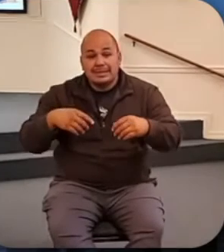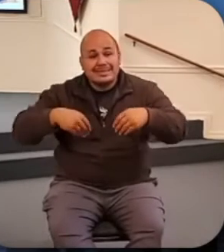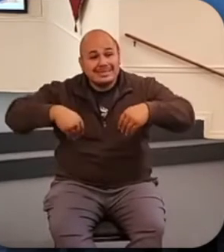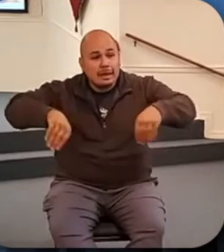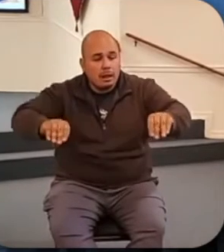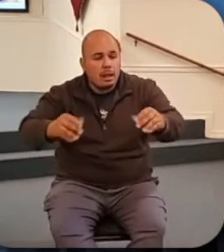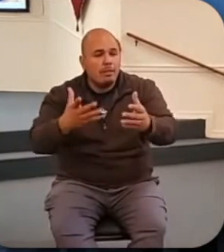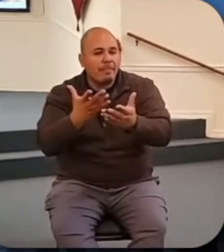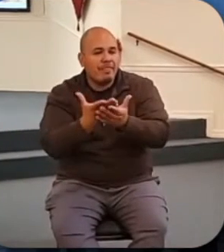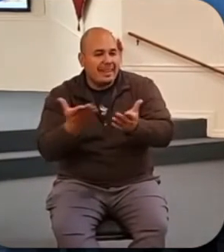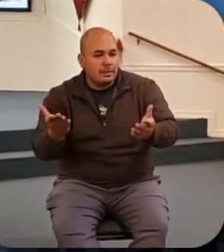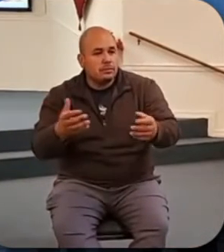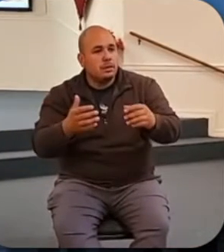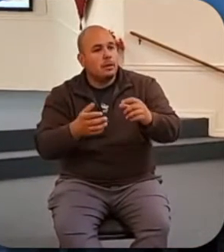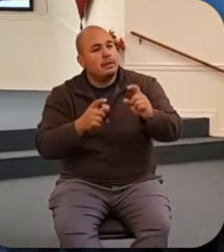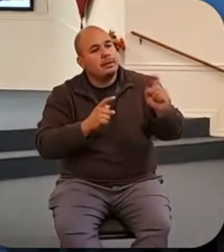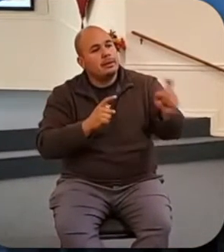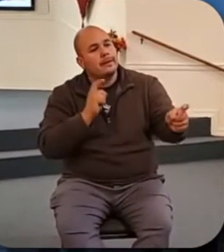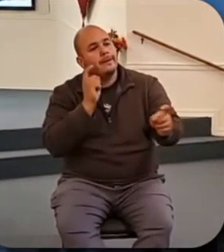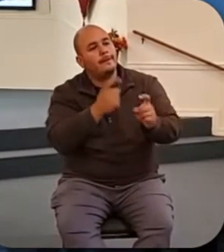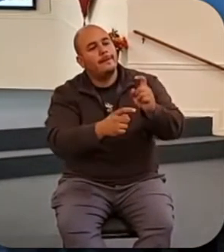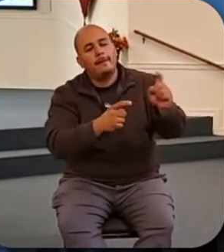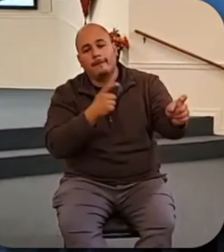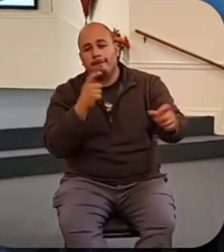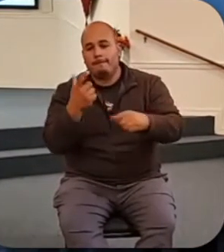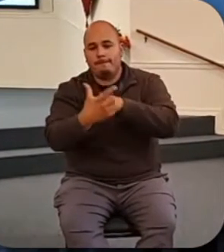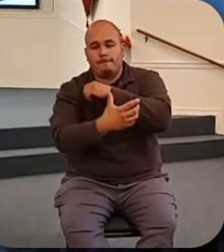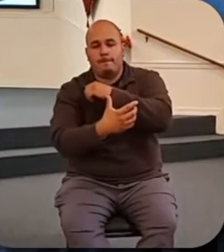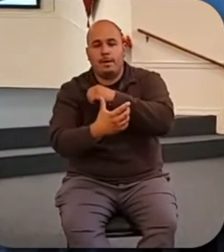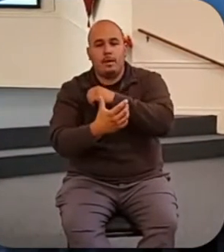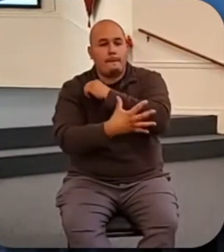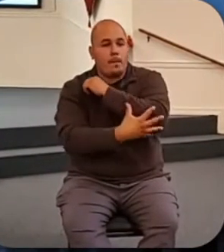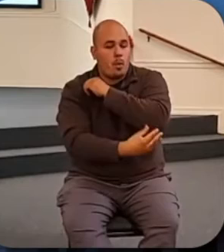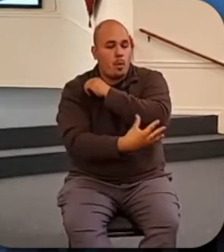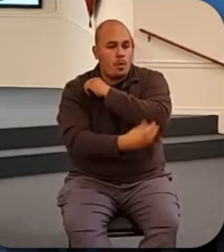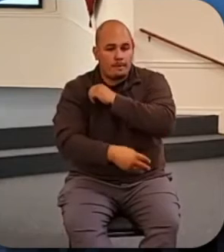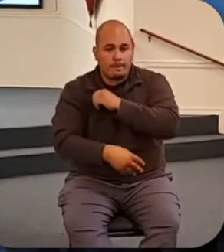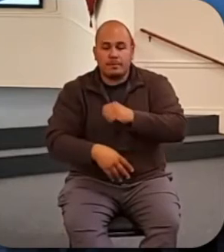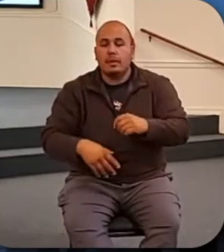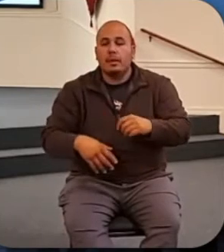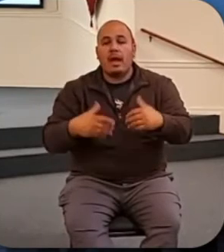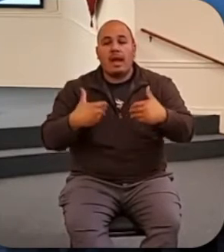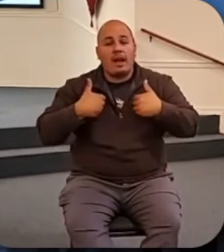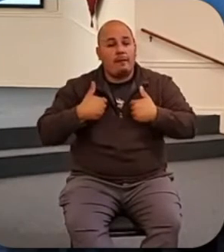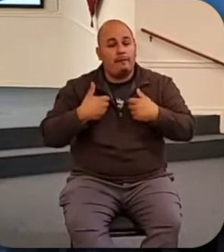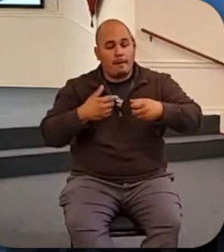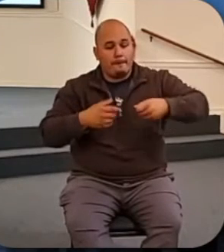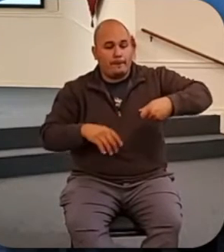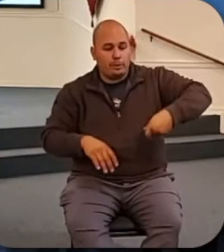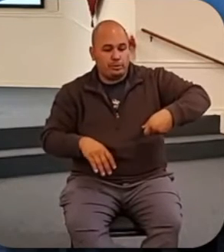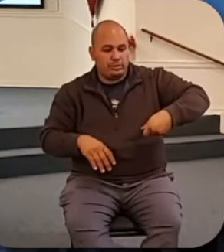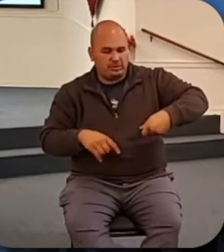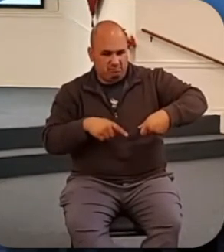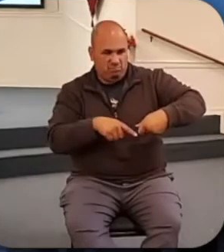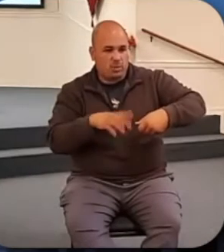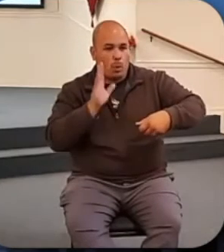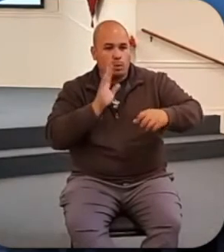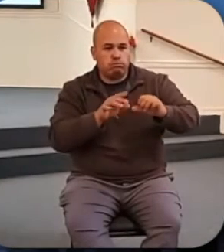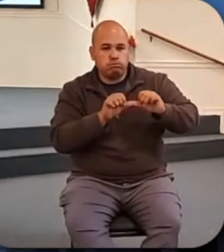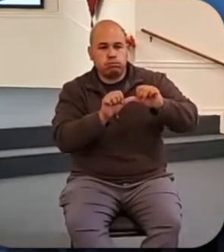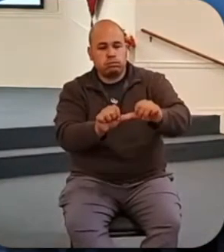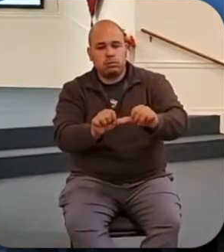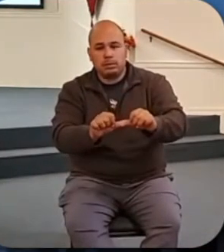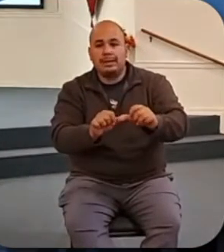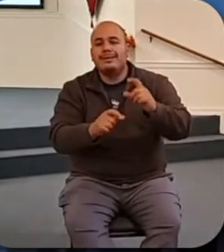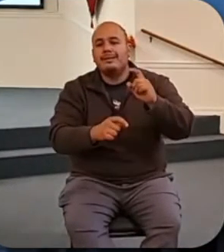the poor. Provide purses for yourselves that will not wear out, a treasure in heaven that will never fail. Give